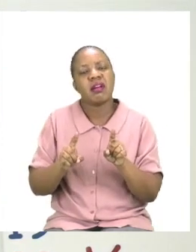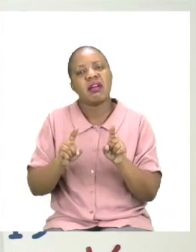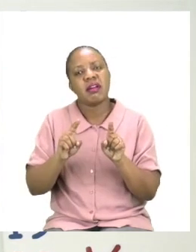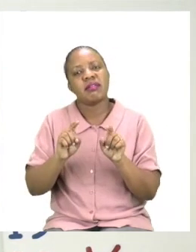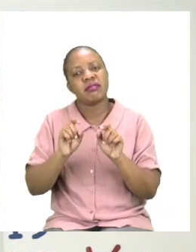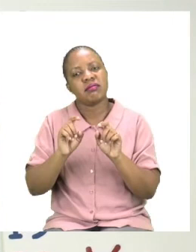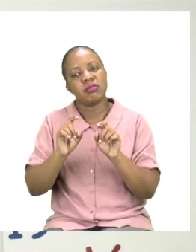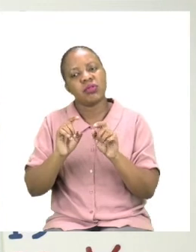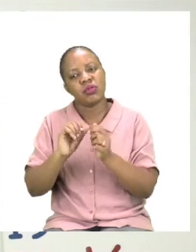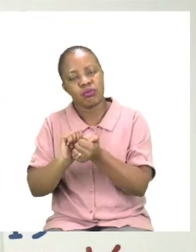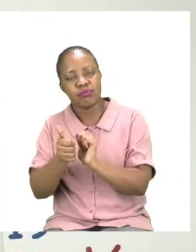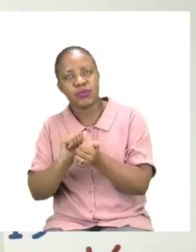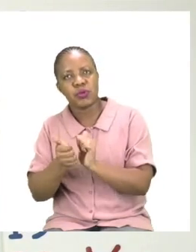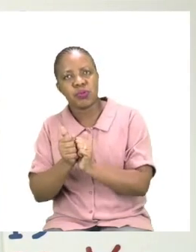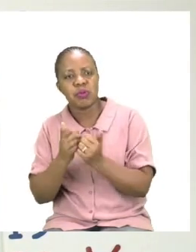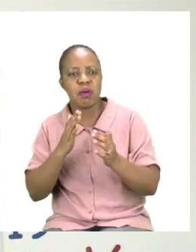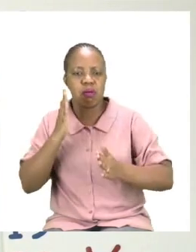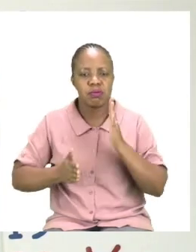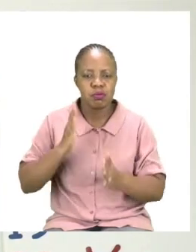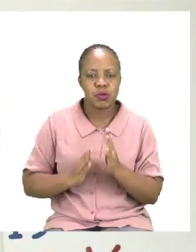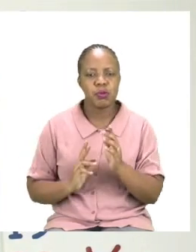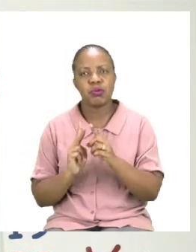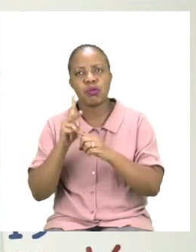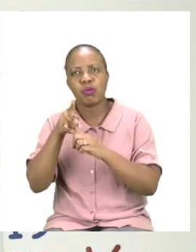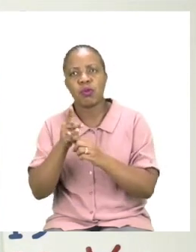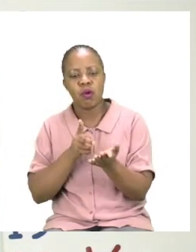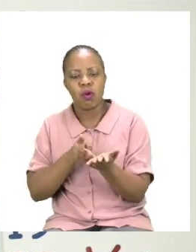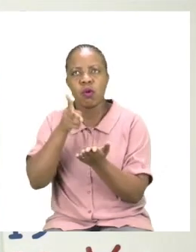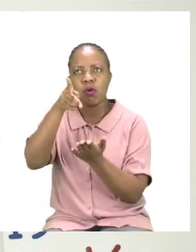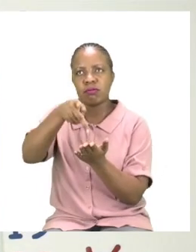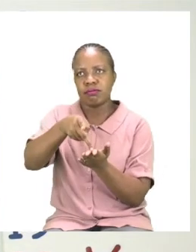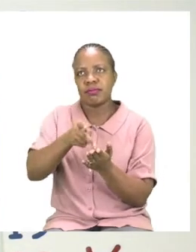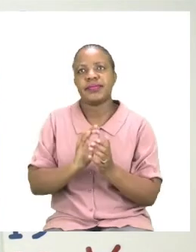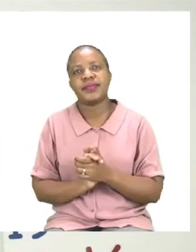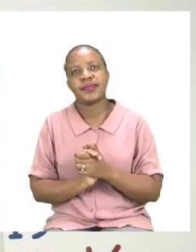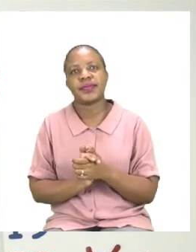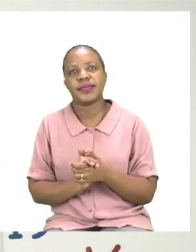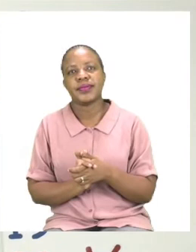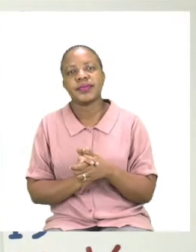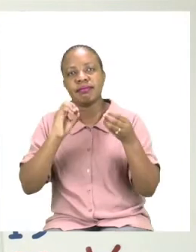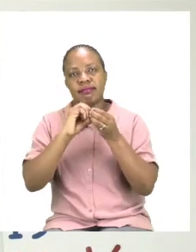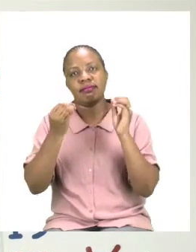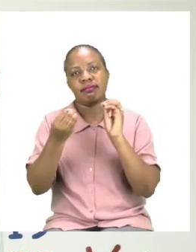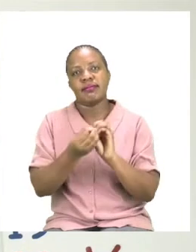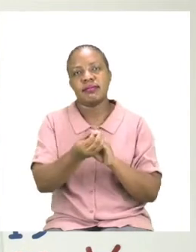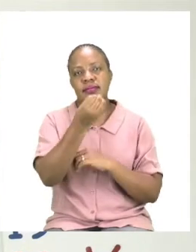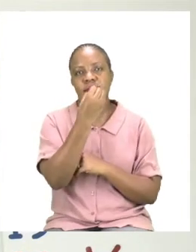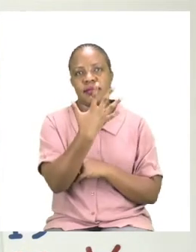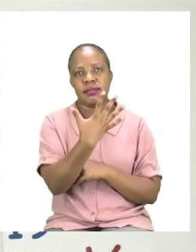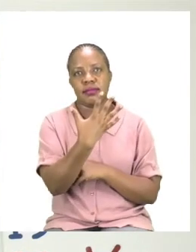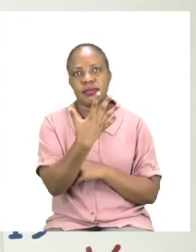but he is in the athletics team. he The next one that we have says,